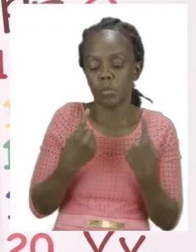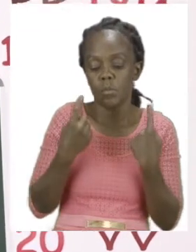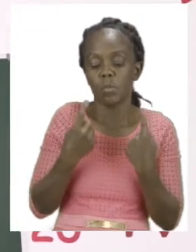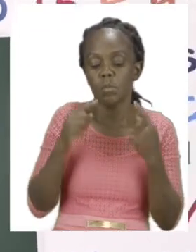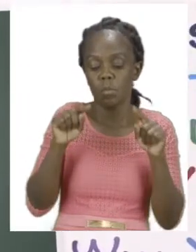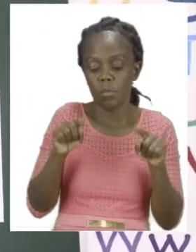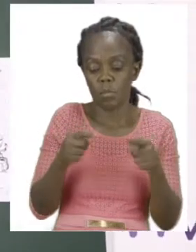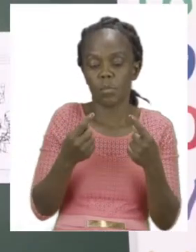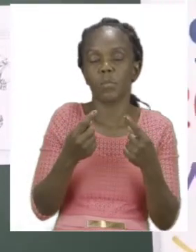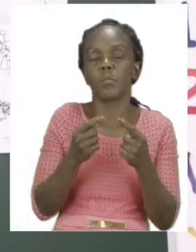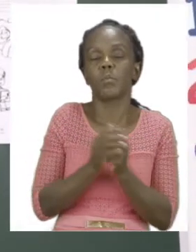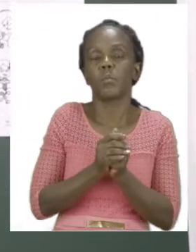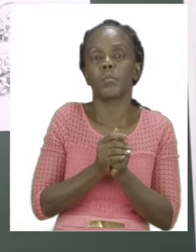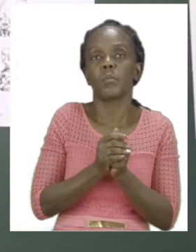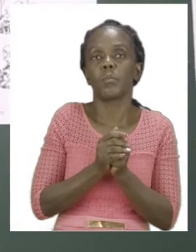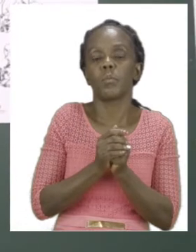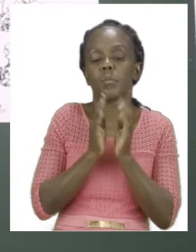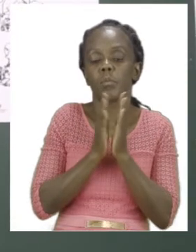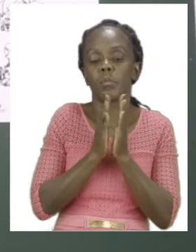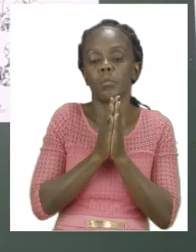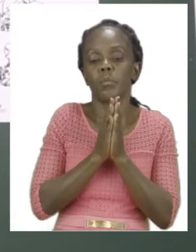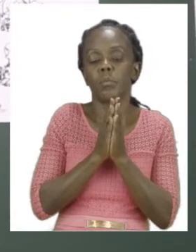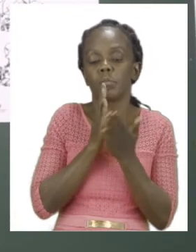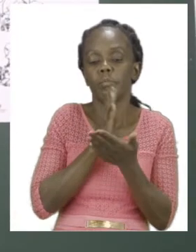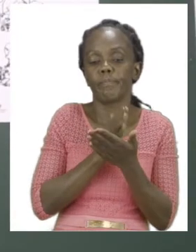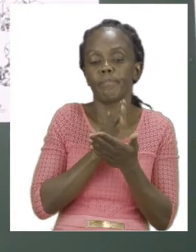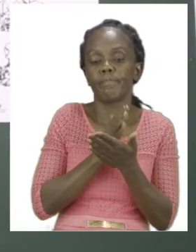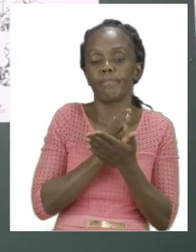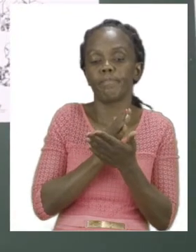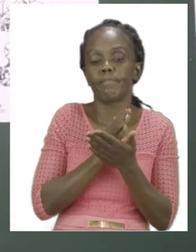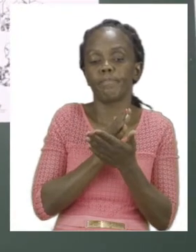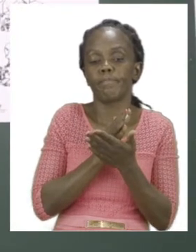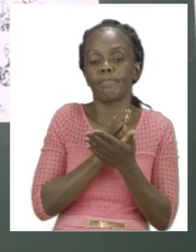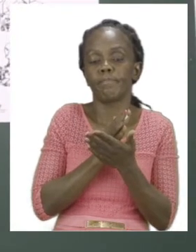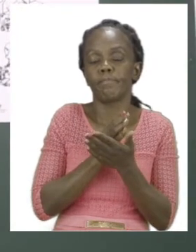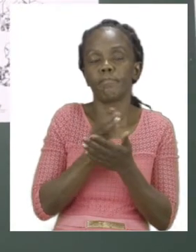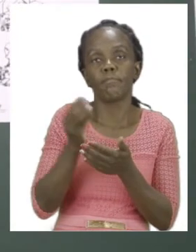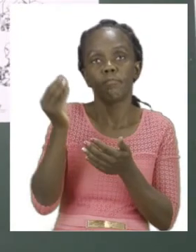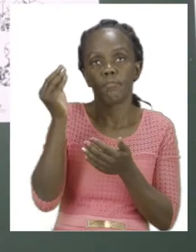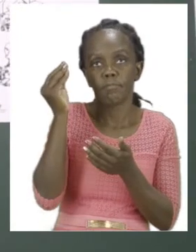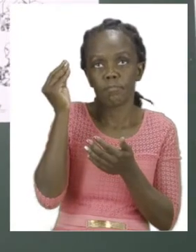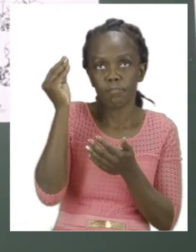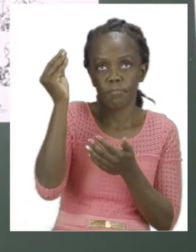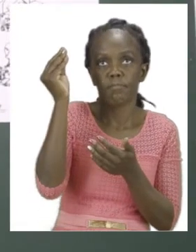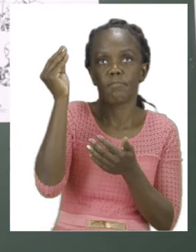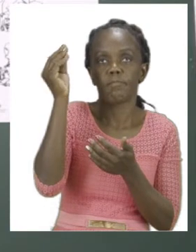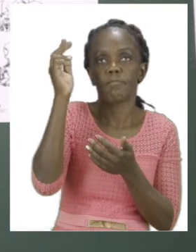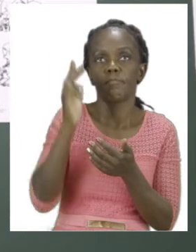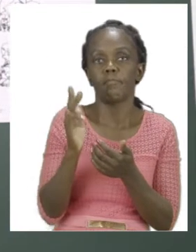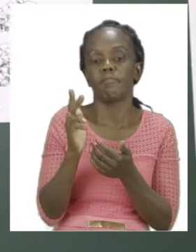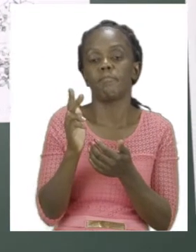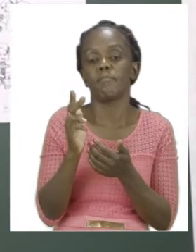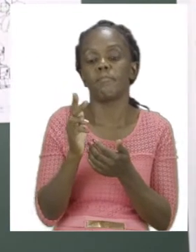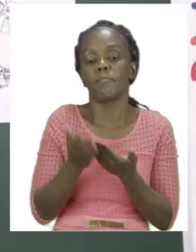to use a pair of scissors please make sure that you have an adult with you. And then when you are done